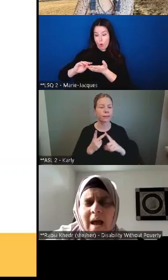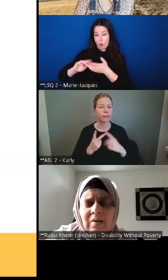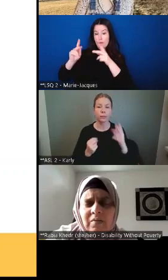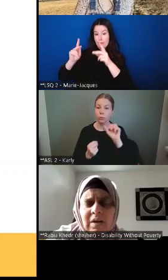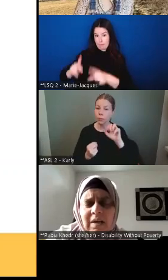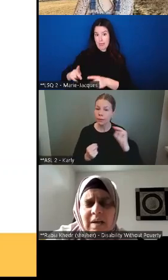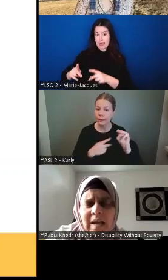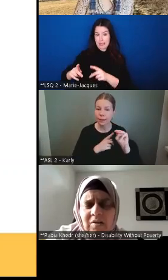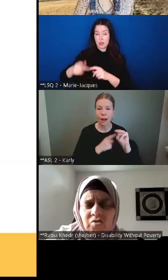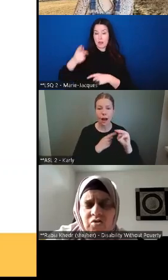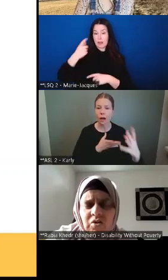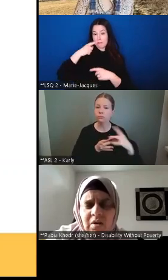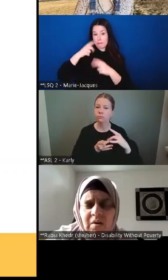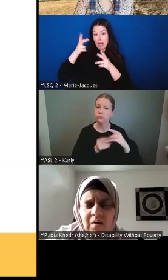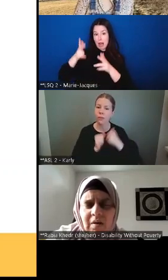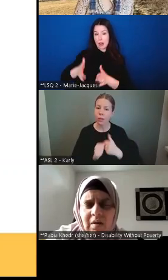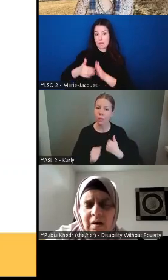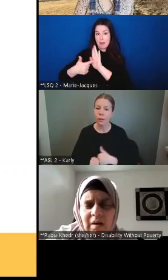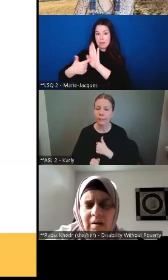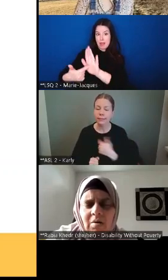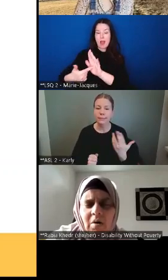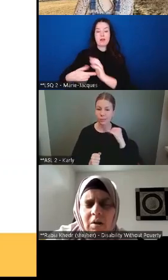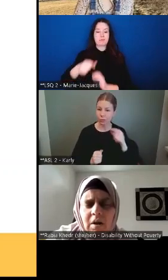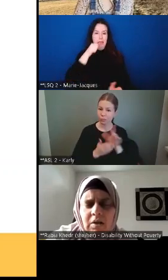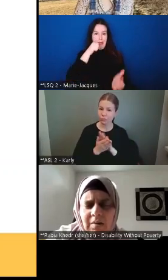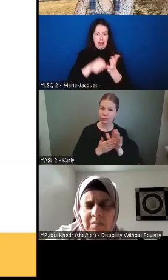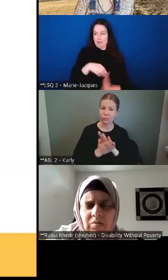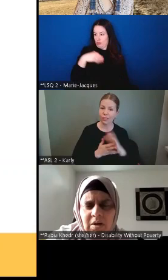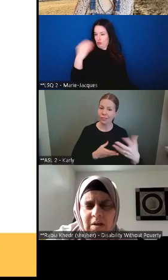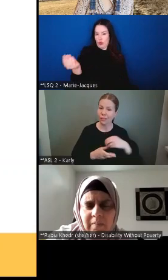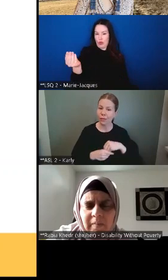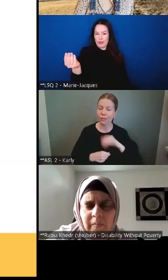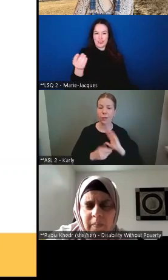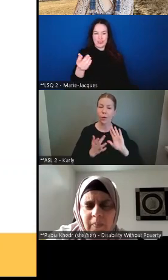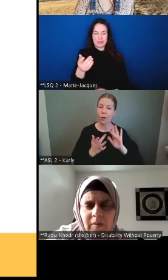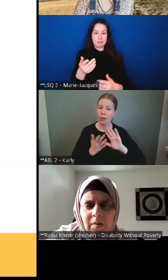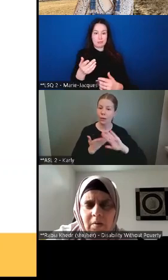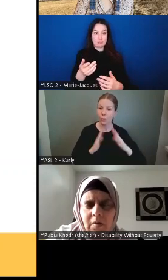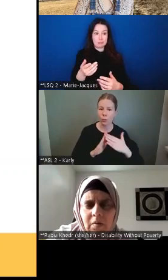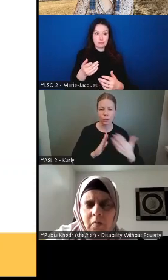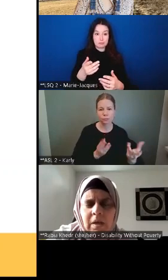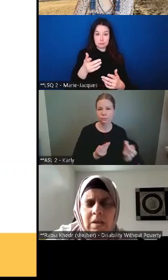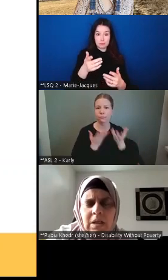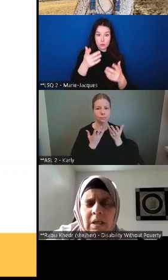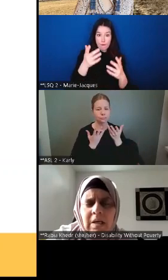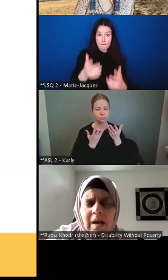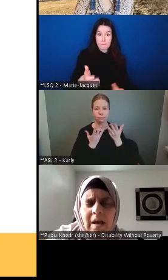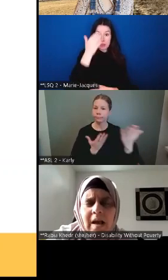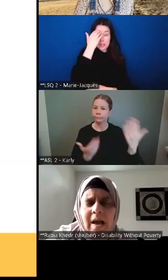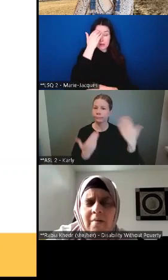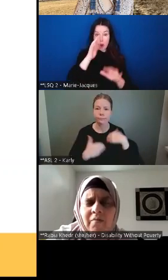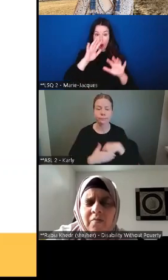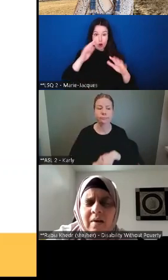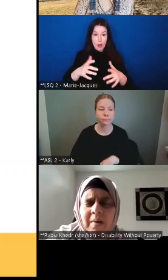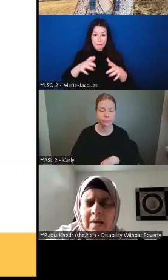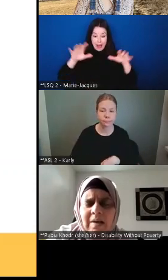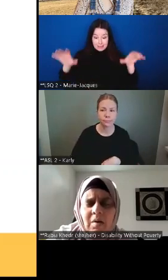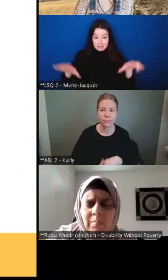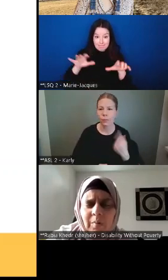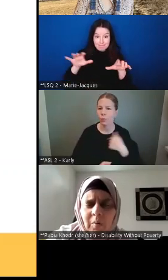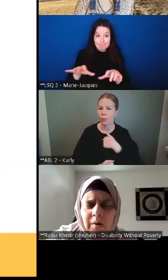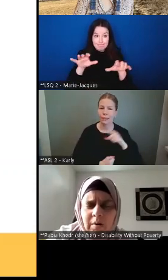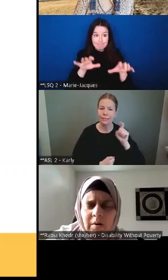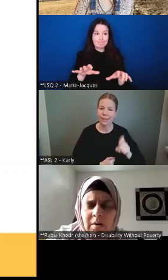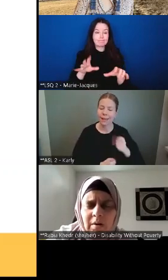be more actively engaged in our online community we need everybody